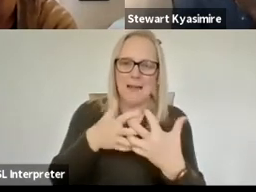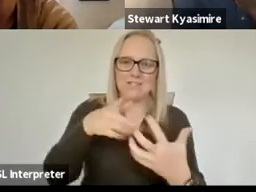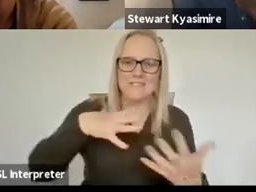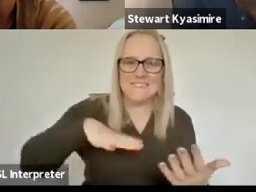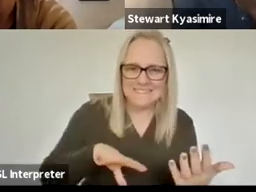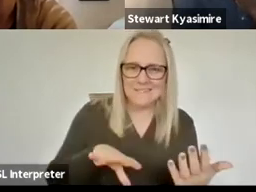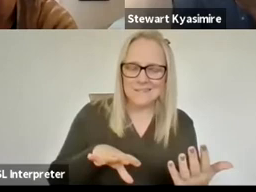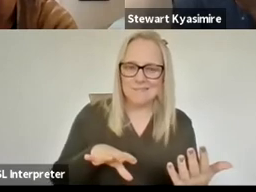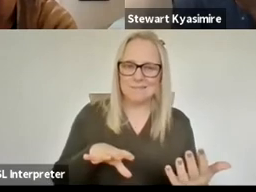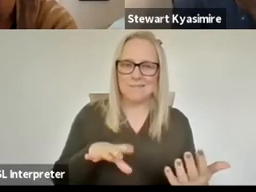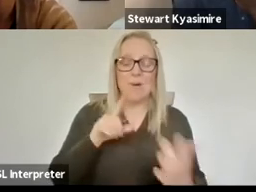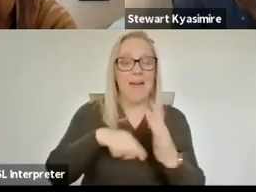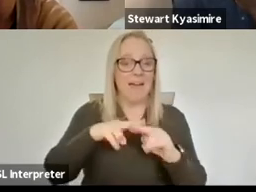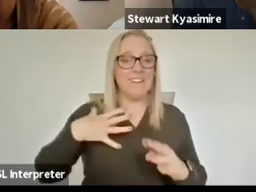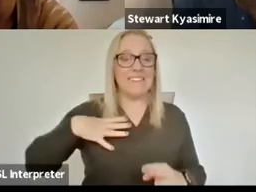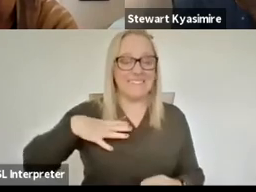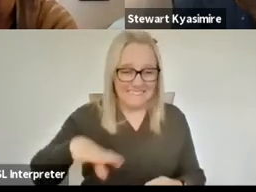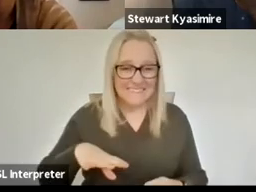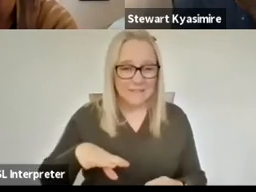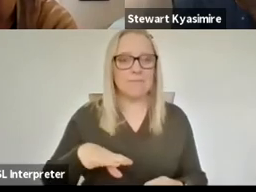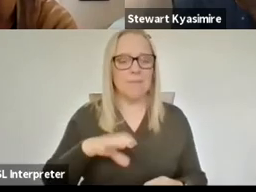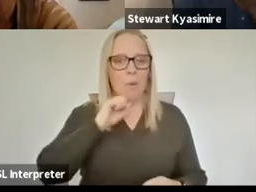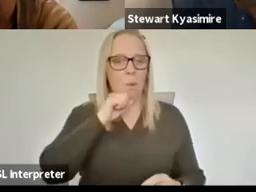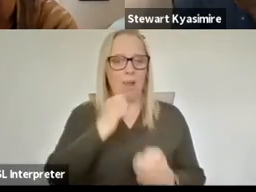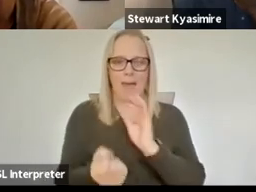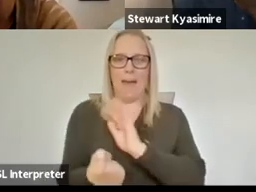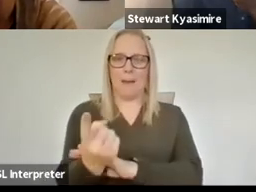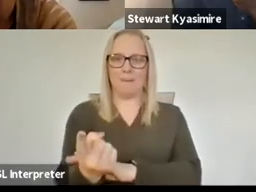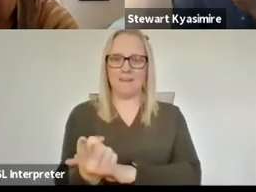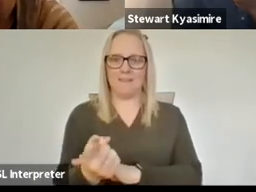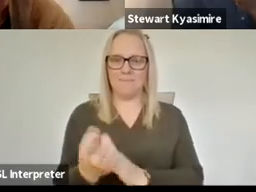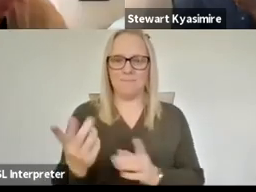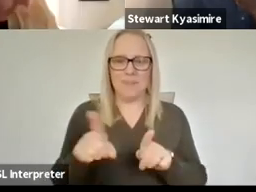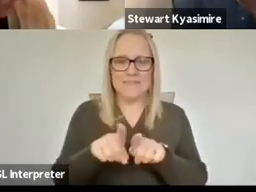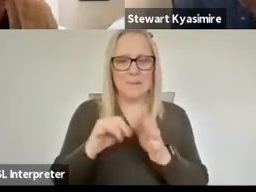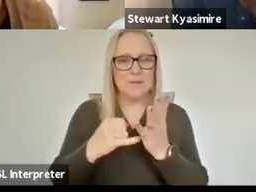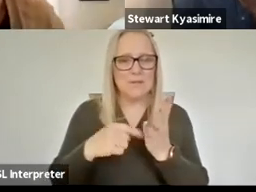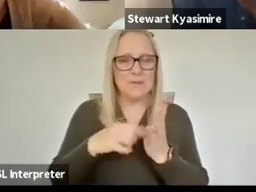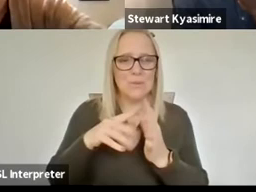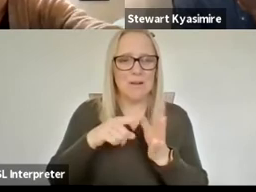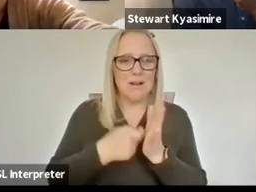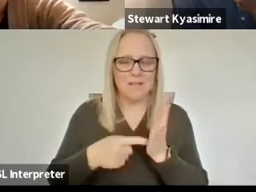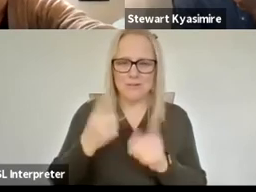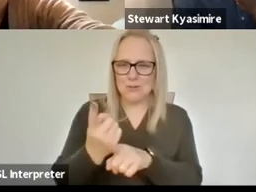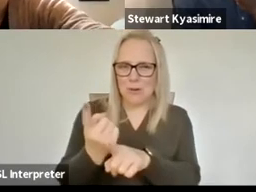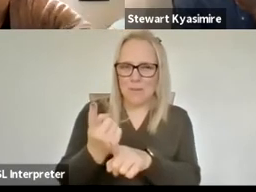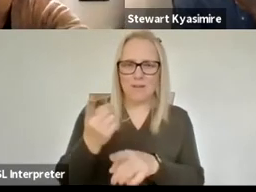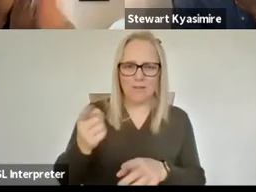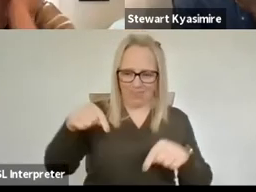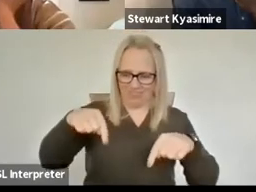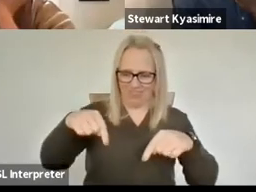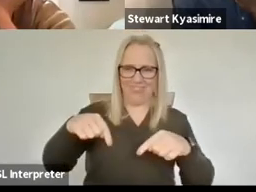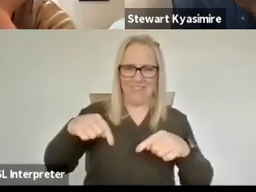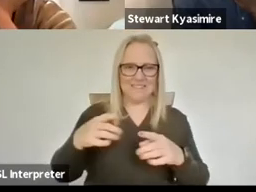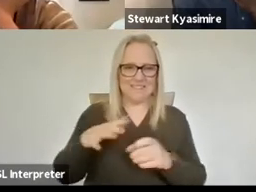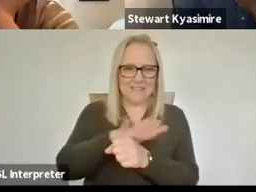and i think maybe that's what stuart has spoken to with the whole issue of recognizing actually at a moment this pivot moment in time especially around all the black